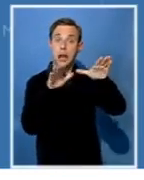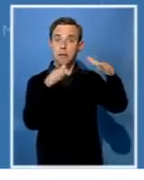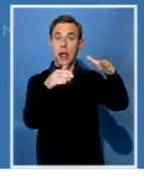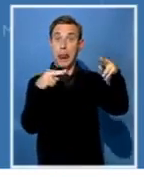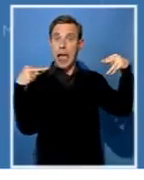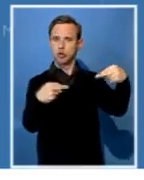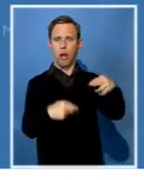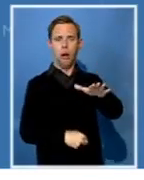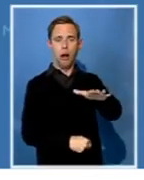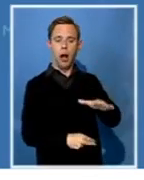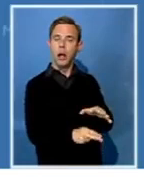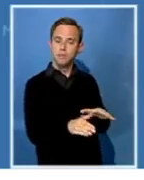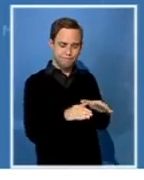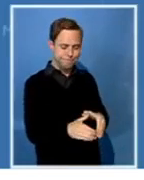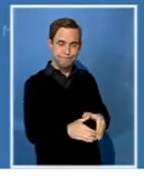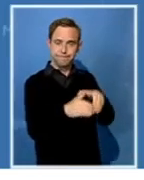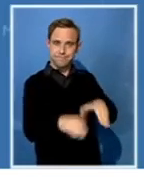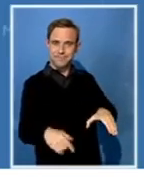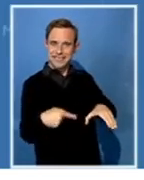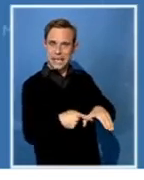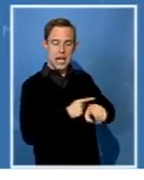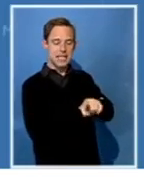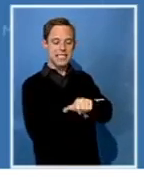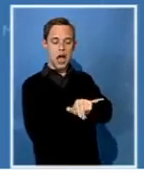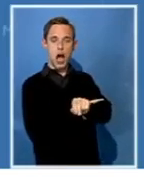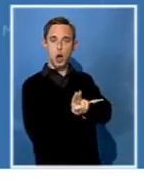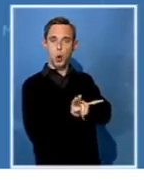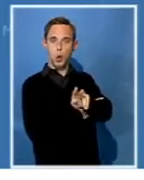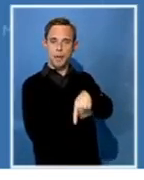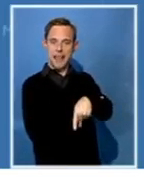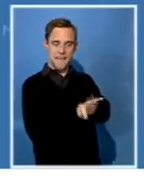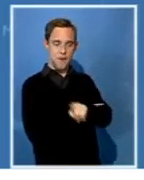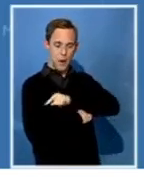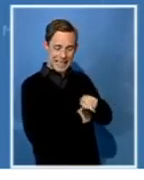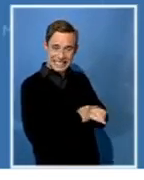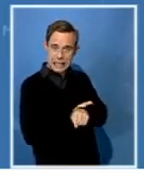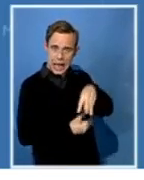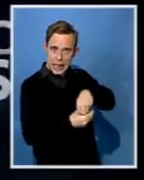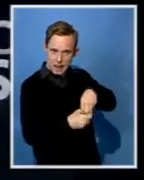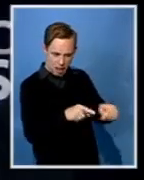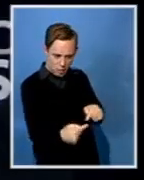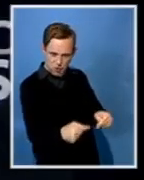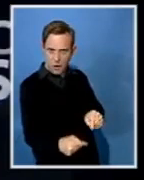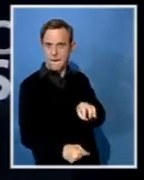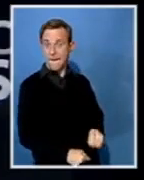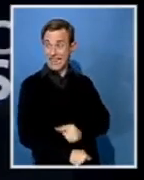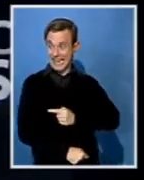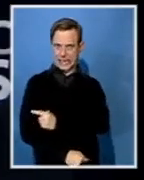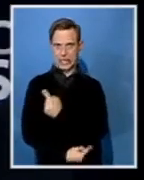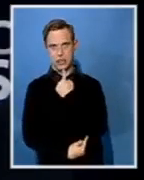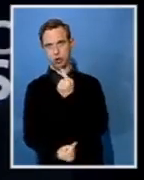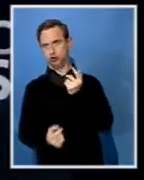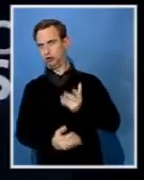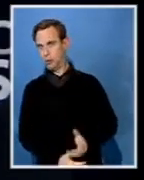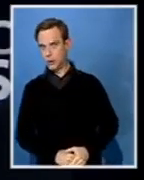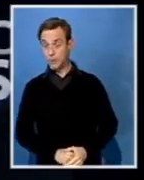there are factions within the ruling party that are actually at war with each other. All right. We've run out of time, but effort, perhaps one